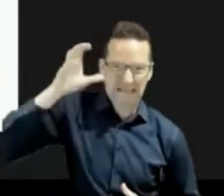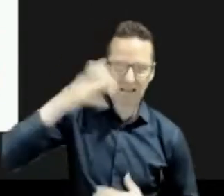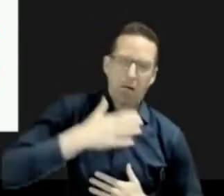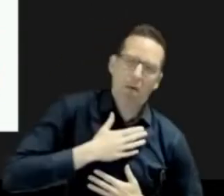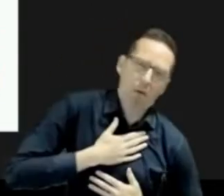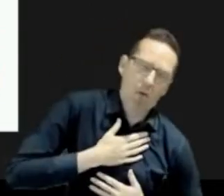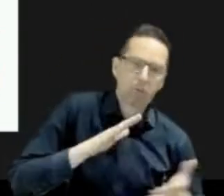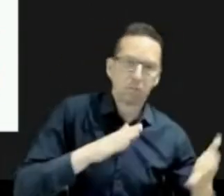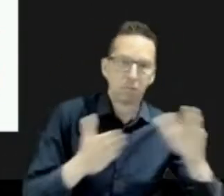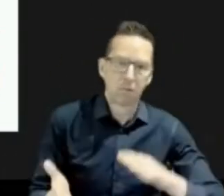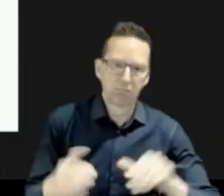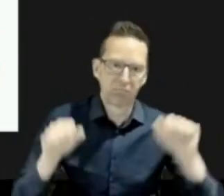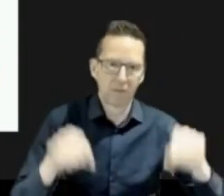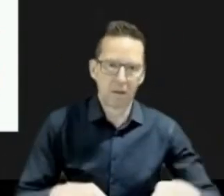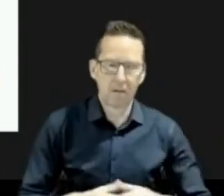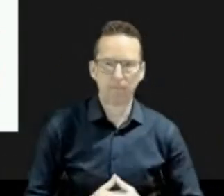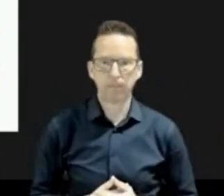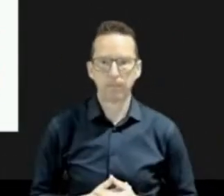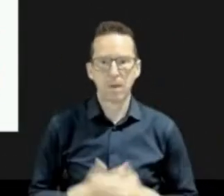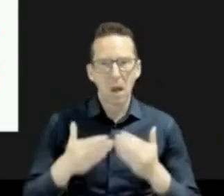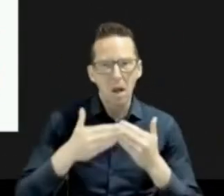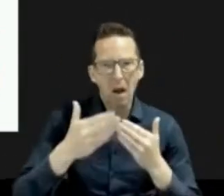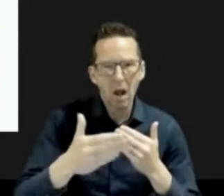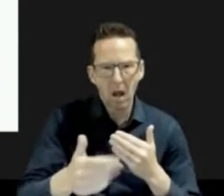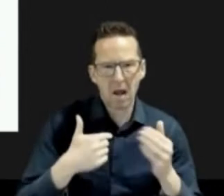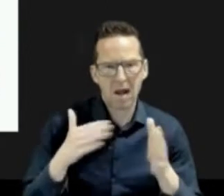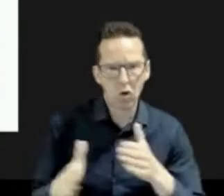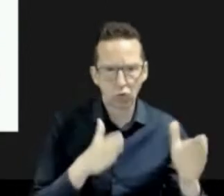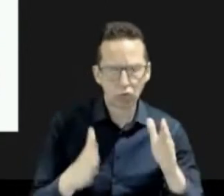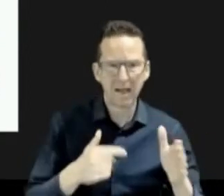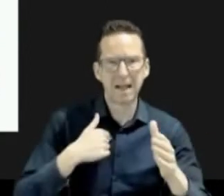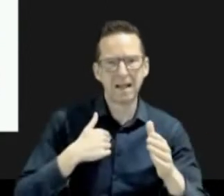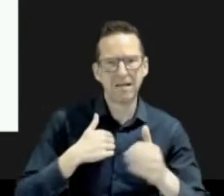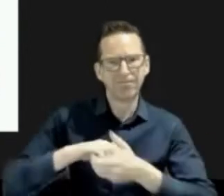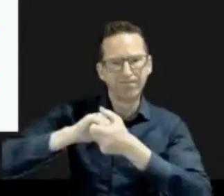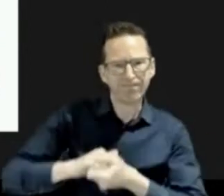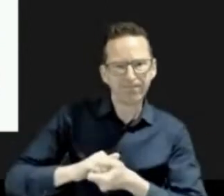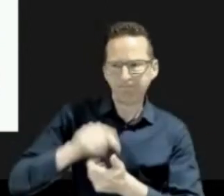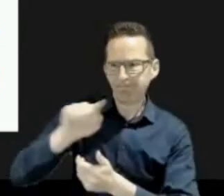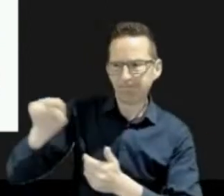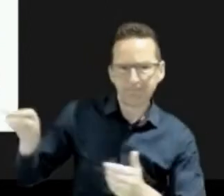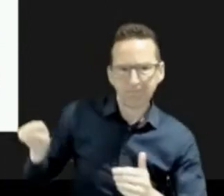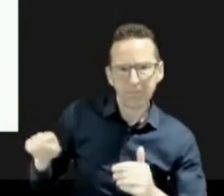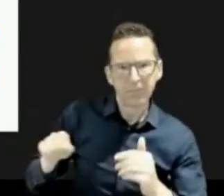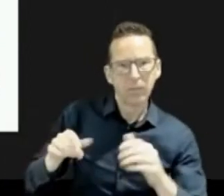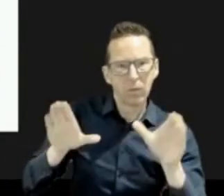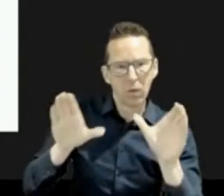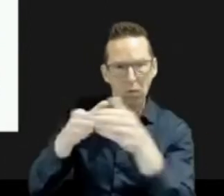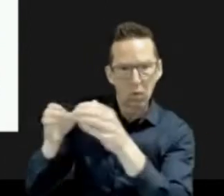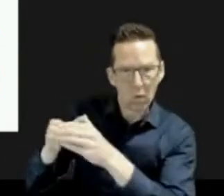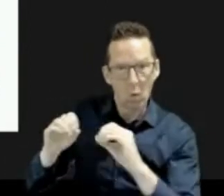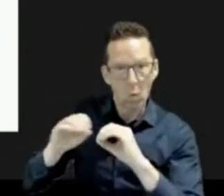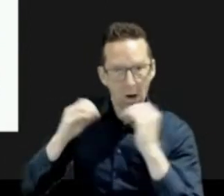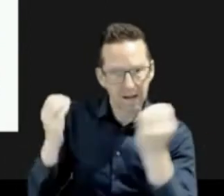action statements would follow. And with the help of our provincial partners and the social behavior of scientists, we would be able to target the most vulnerable